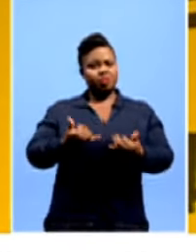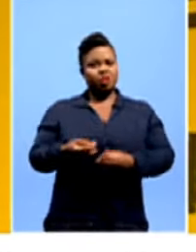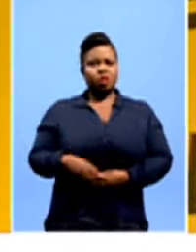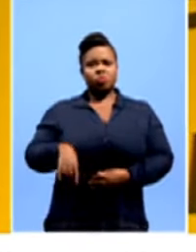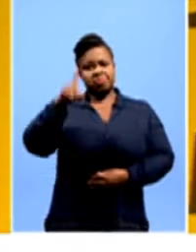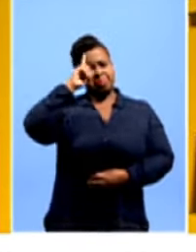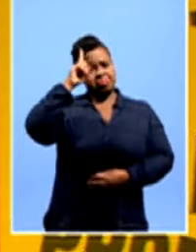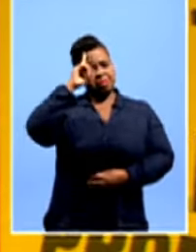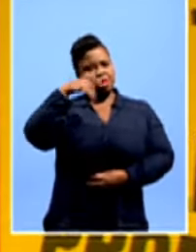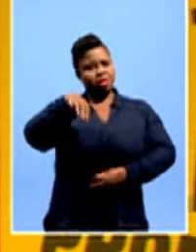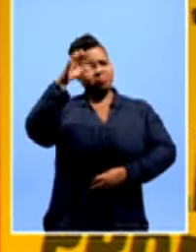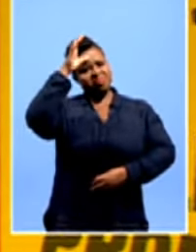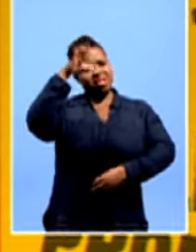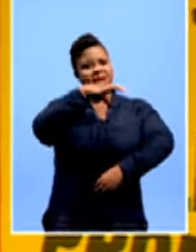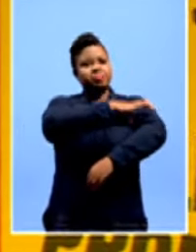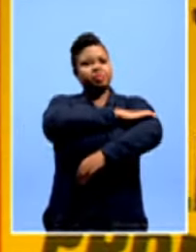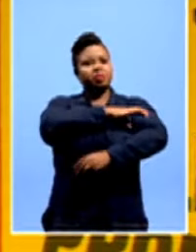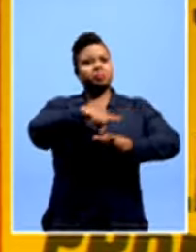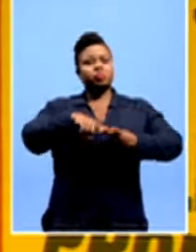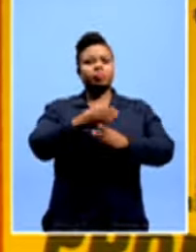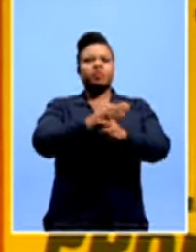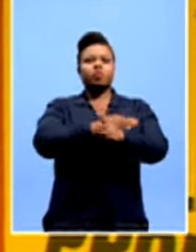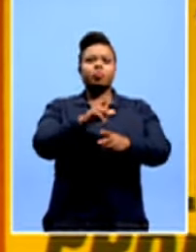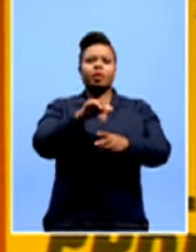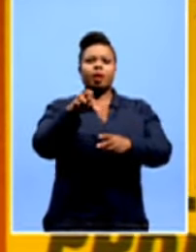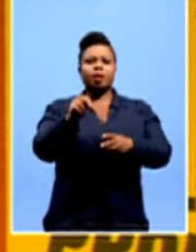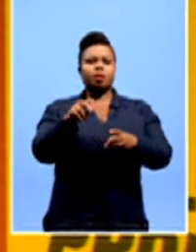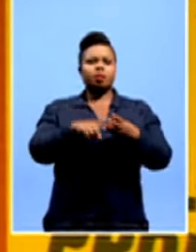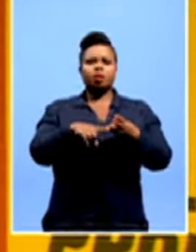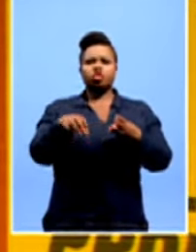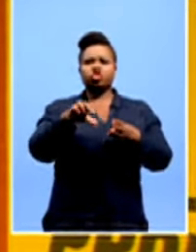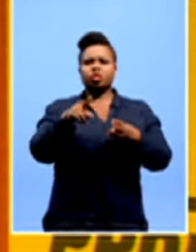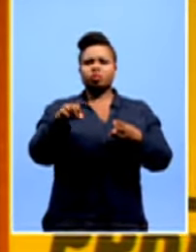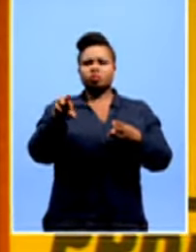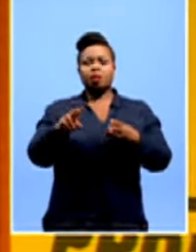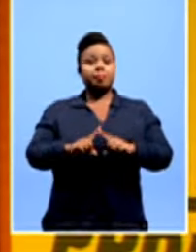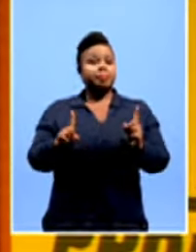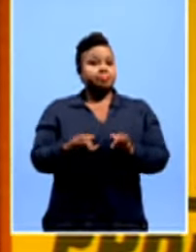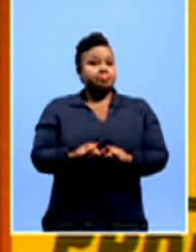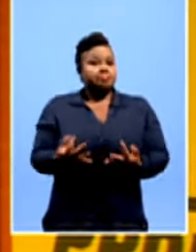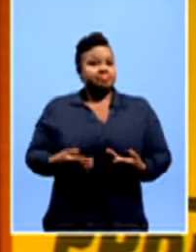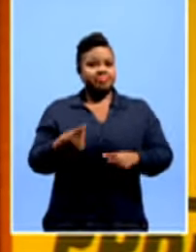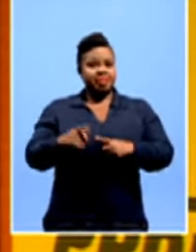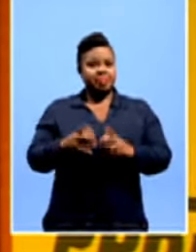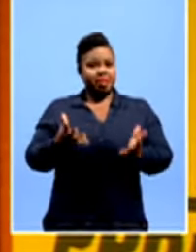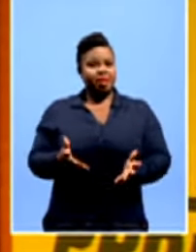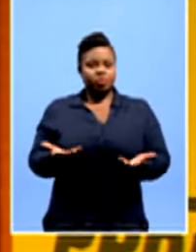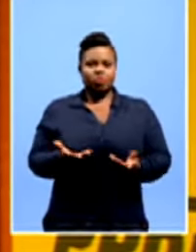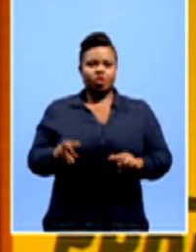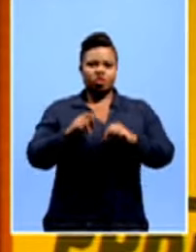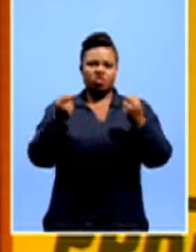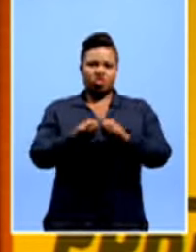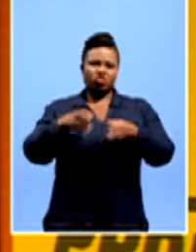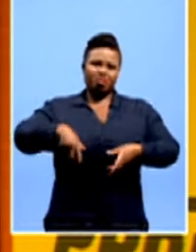Springbok captain. There have been other stars from Brian Havana to even Chester Williams. But the majority of players in the national rugby